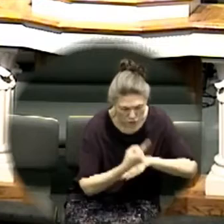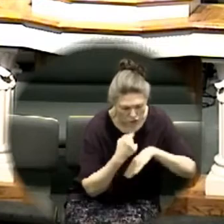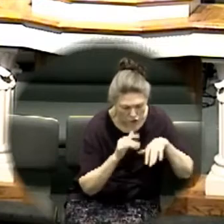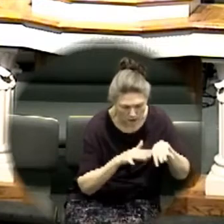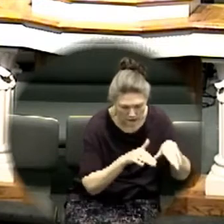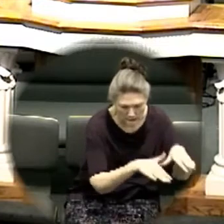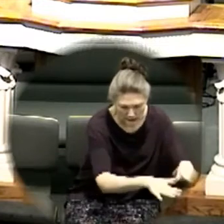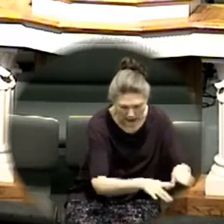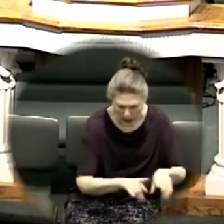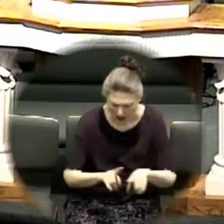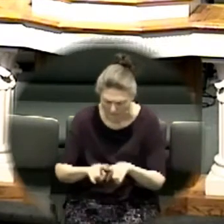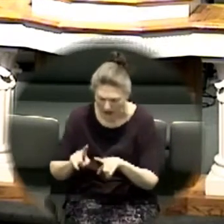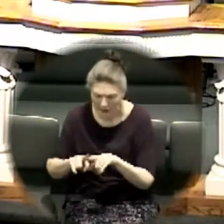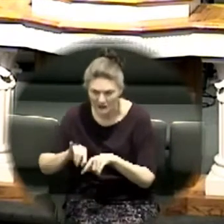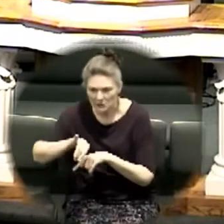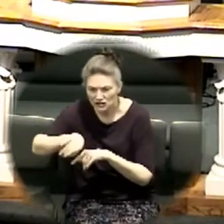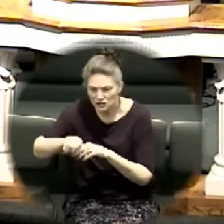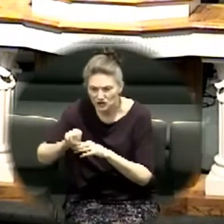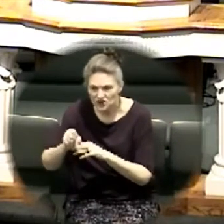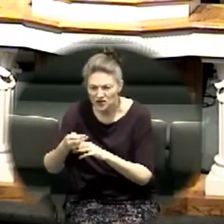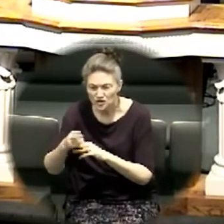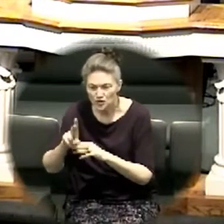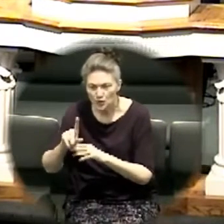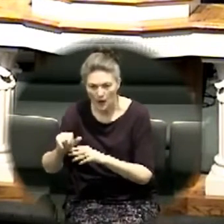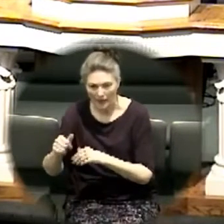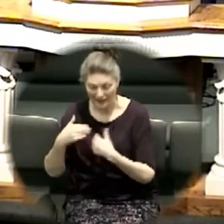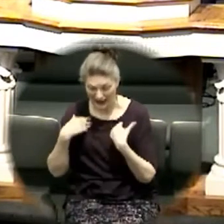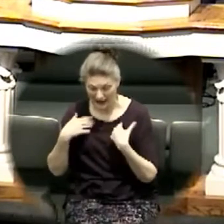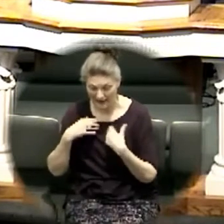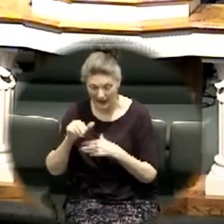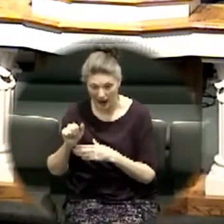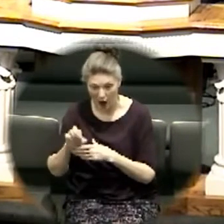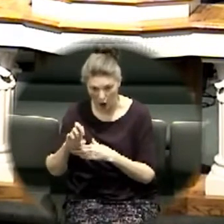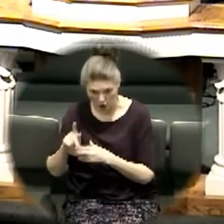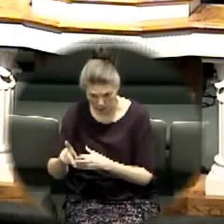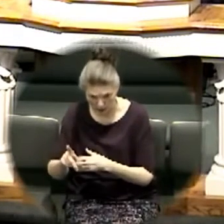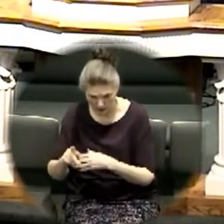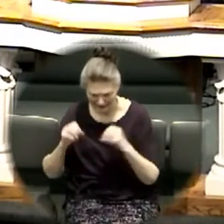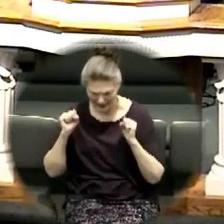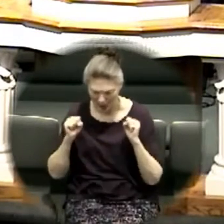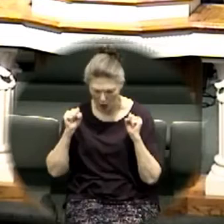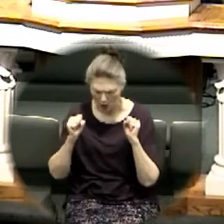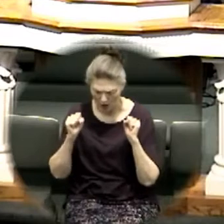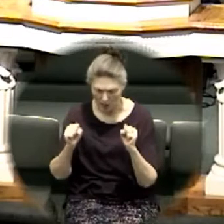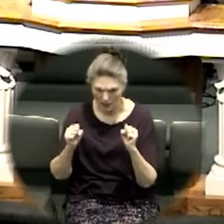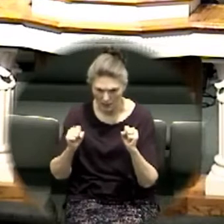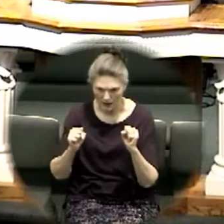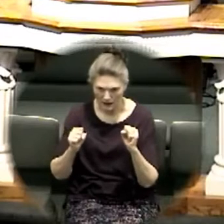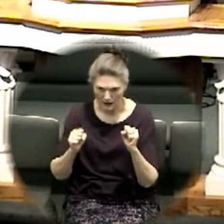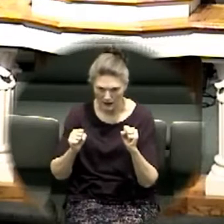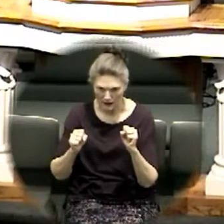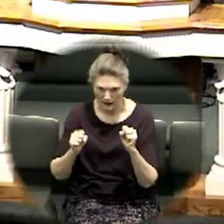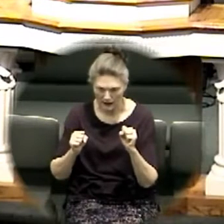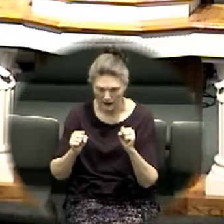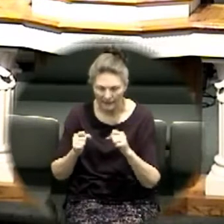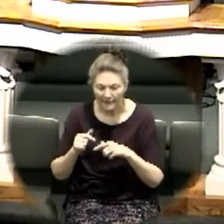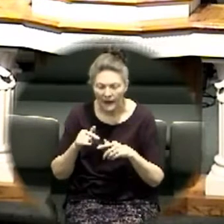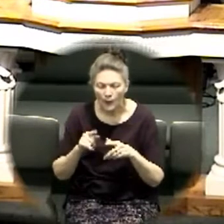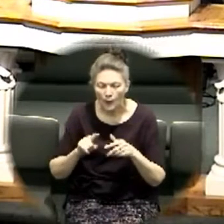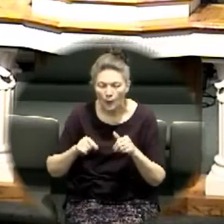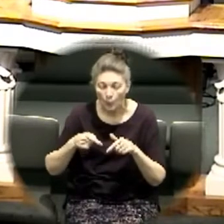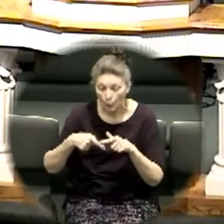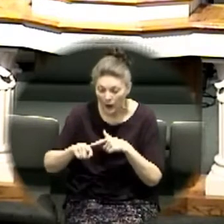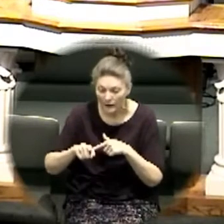but when it came to joshua they had the ark of the covenant so they were able to go across the river